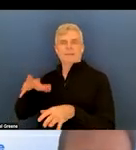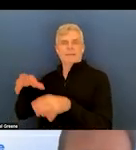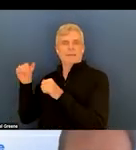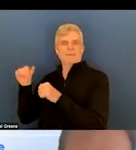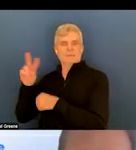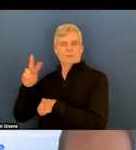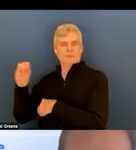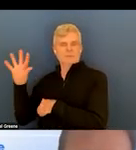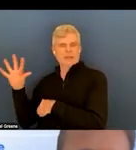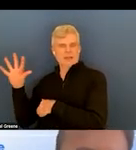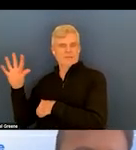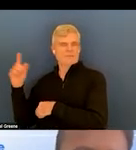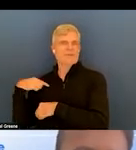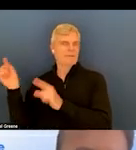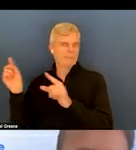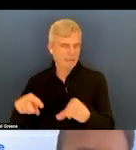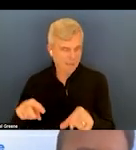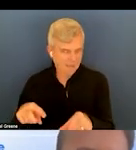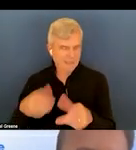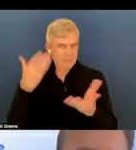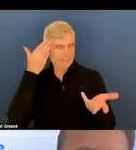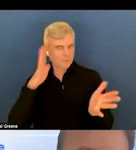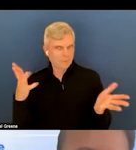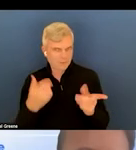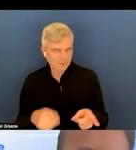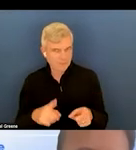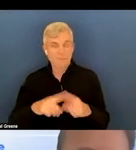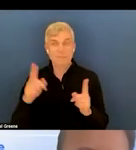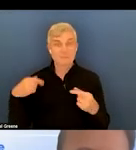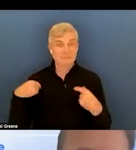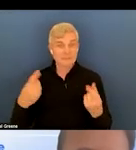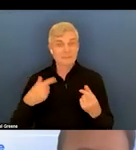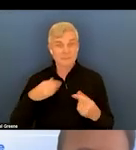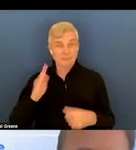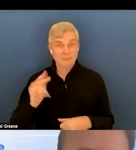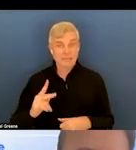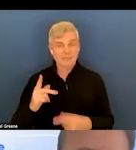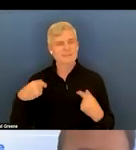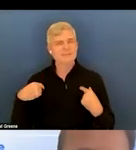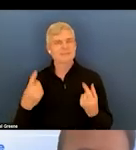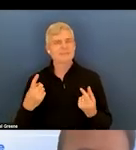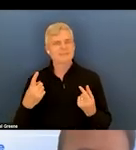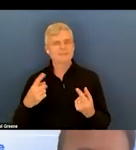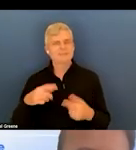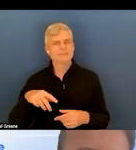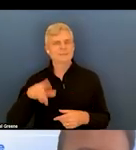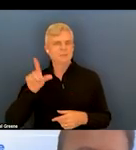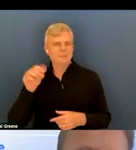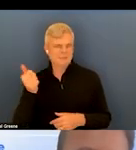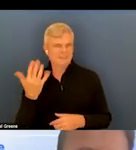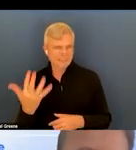don't exactly know what happened. But I do know that we, since I've been back, which has been since 2015,